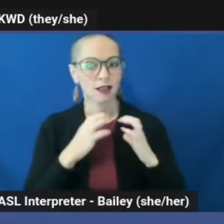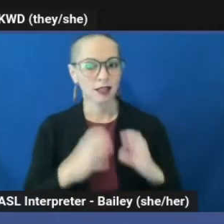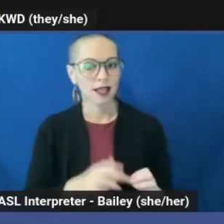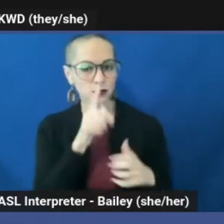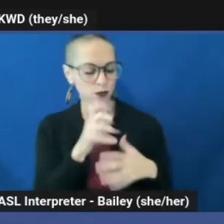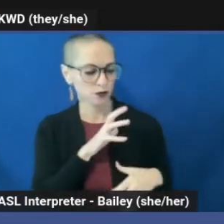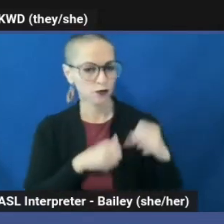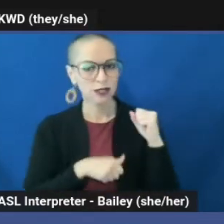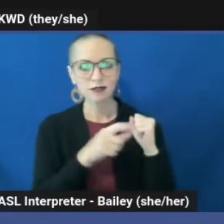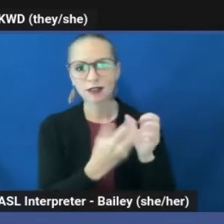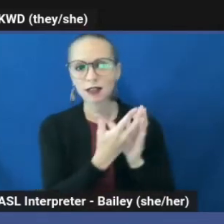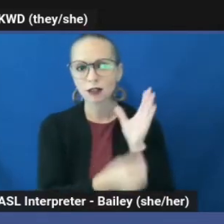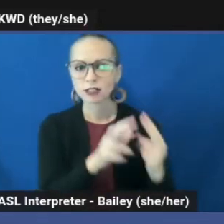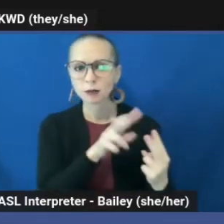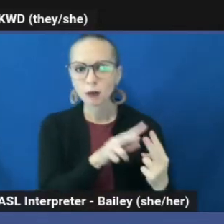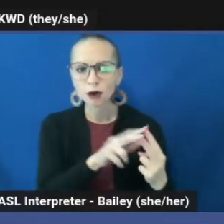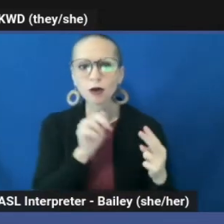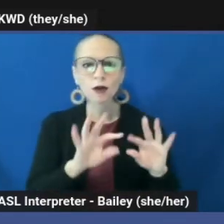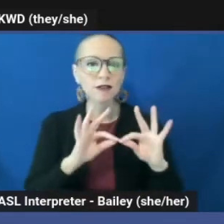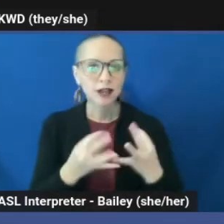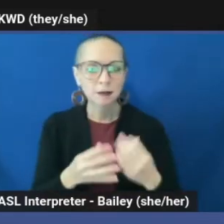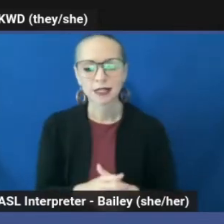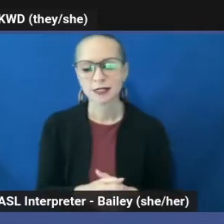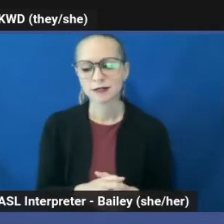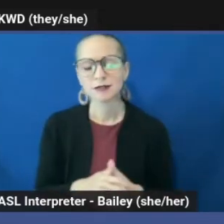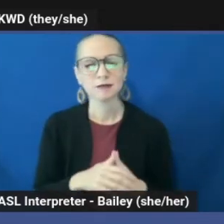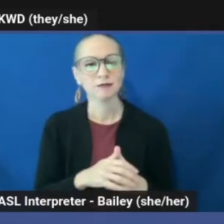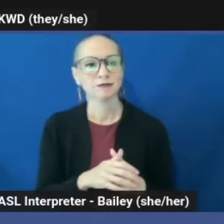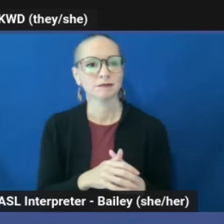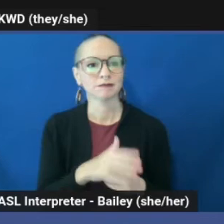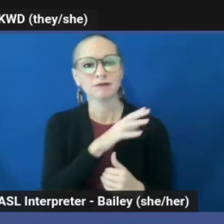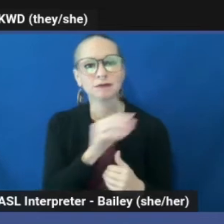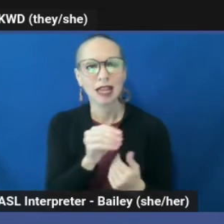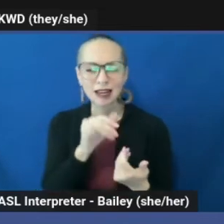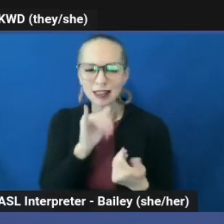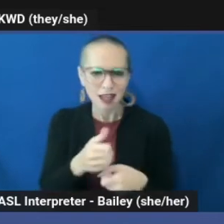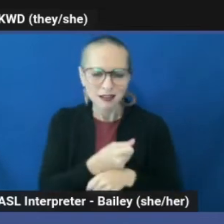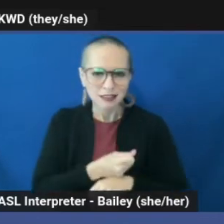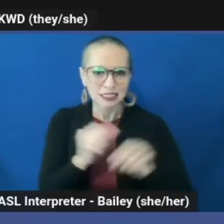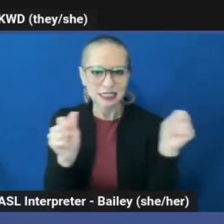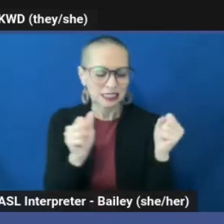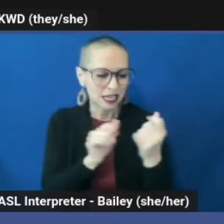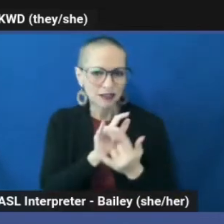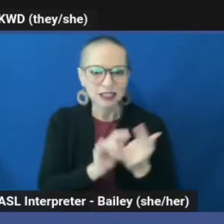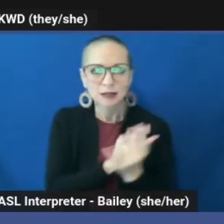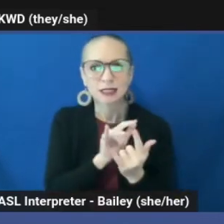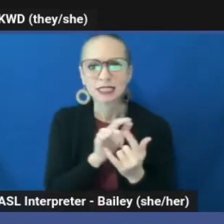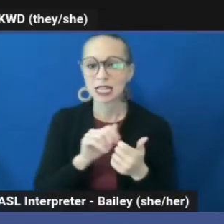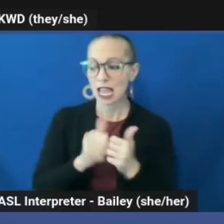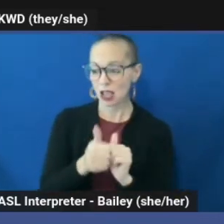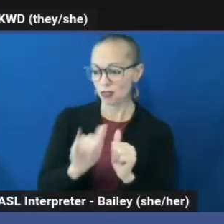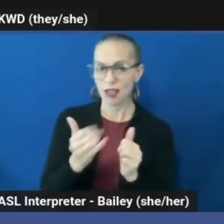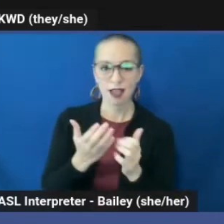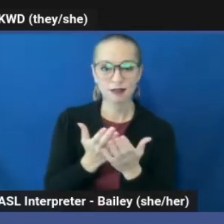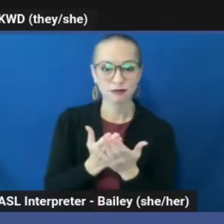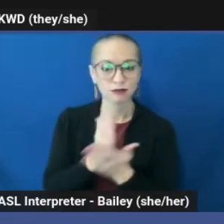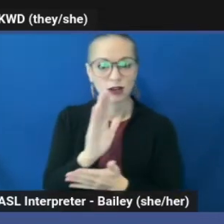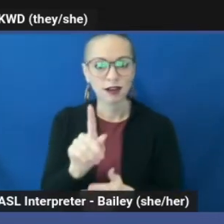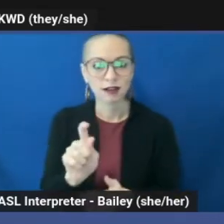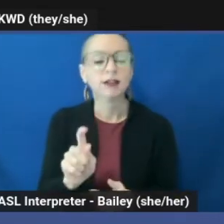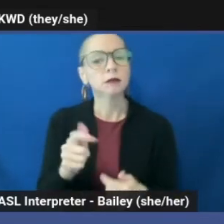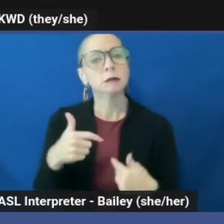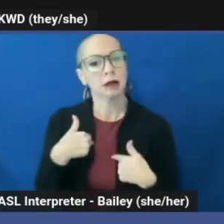grieving loss of partners or family, and how can safe intimacy possibly be considered a human right? But that's what I'm here to advocate for.